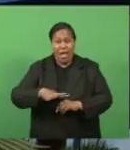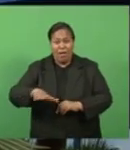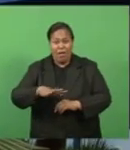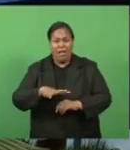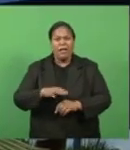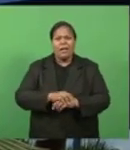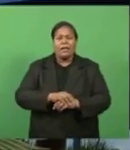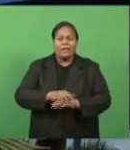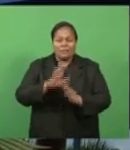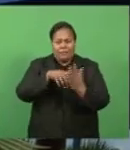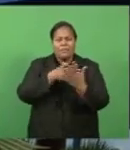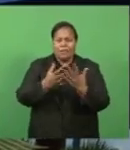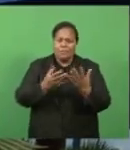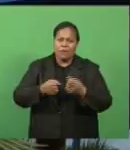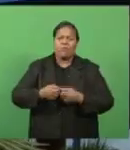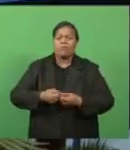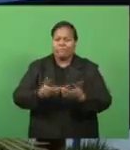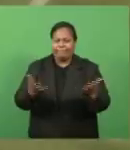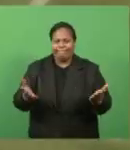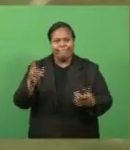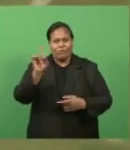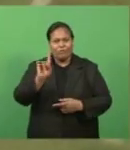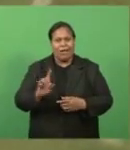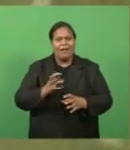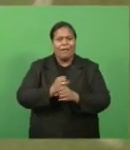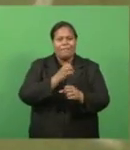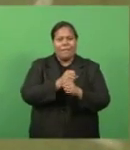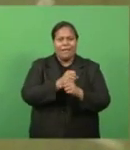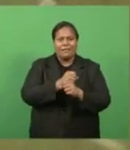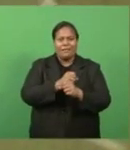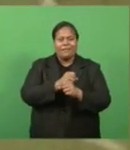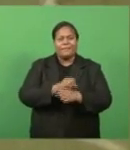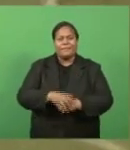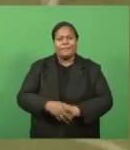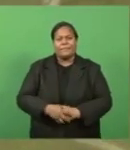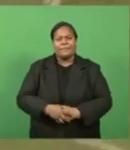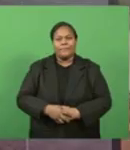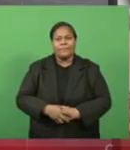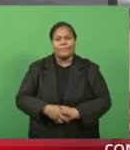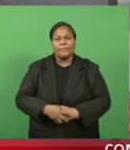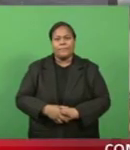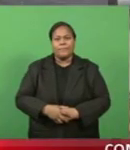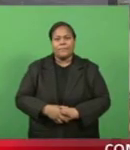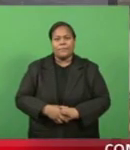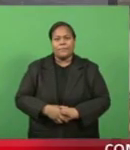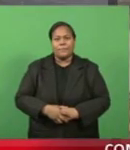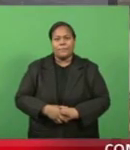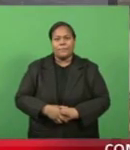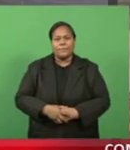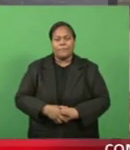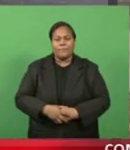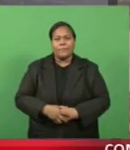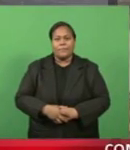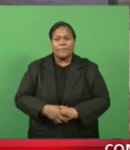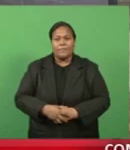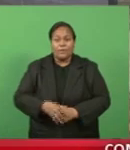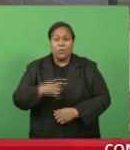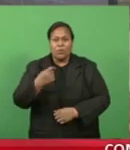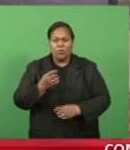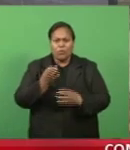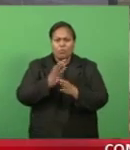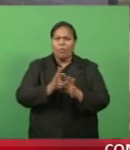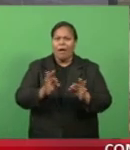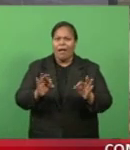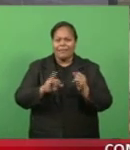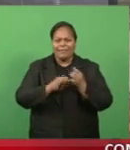released by EFL tonight. Maggie Boyle, FBC News. Up ahead, quiet Saturday in the capital